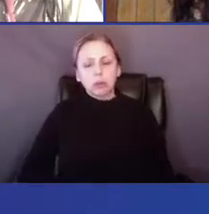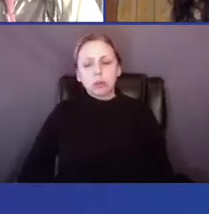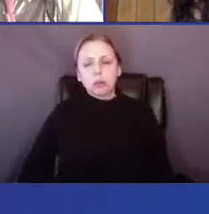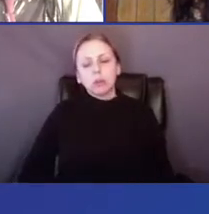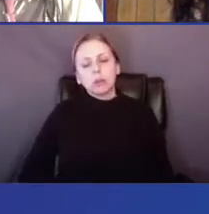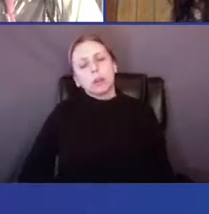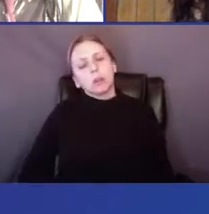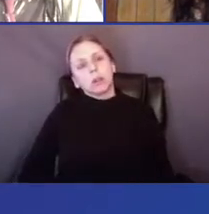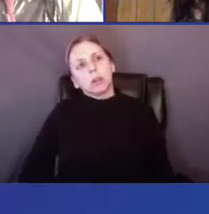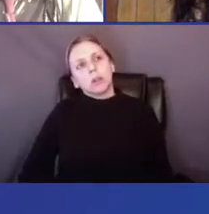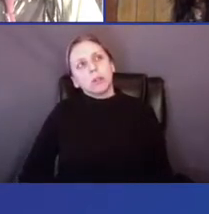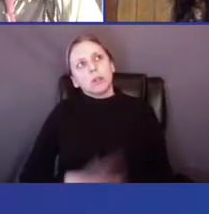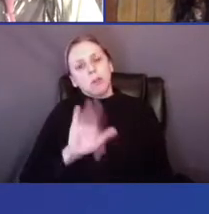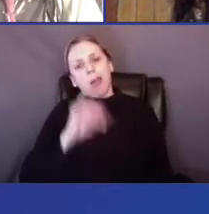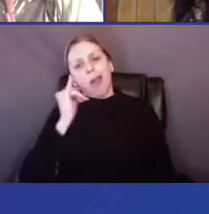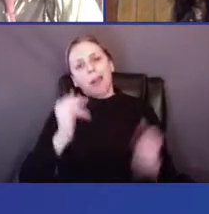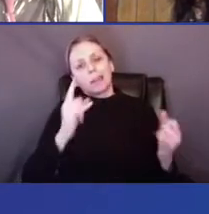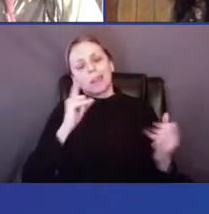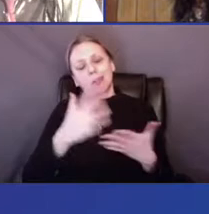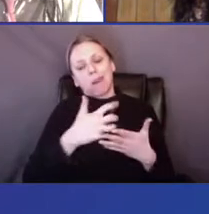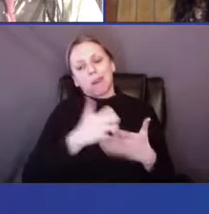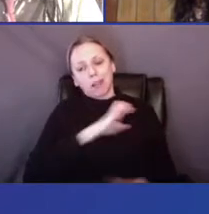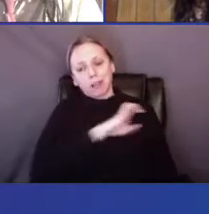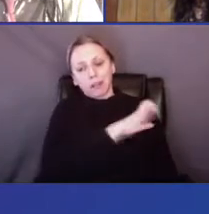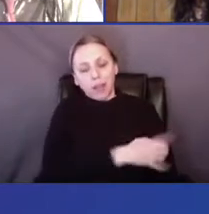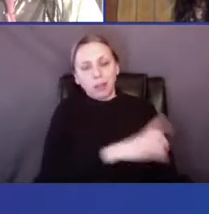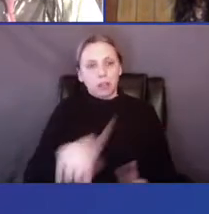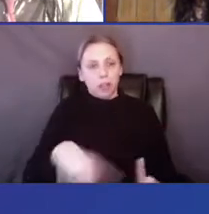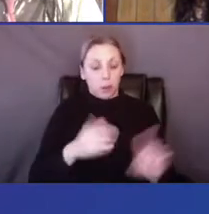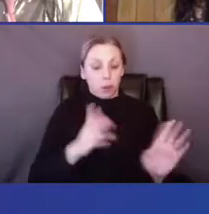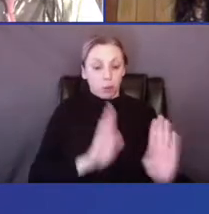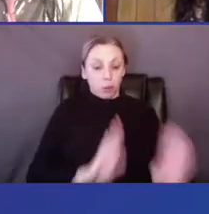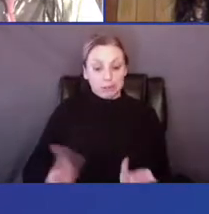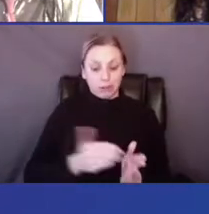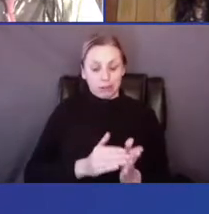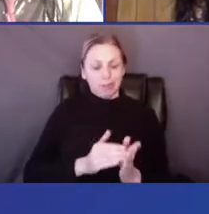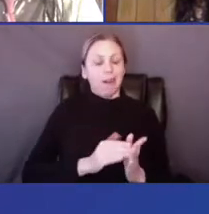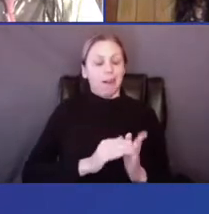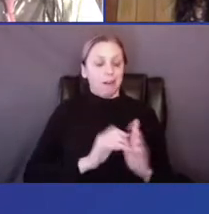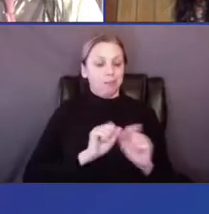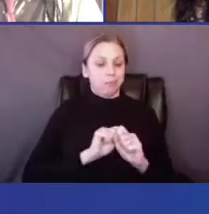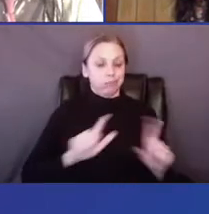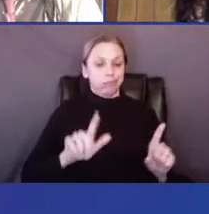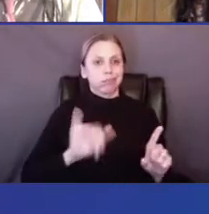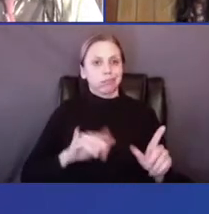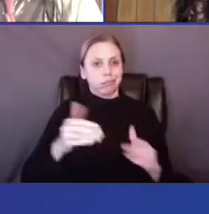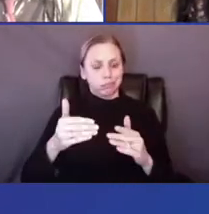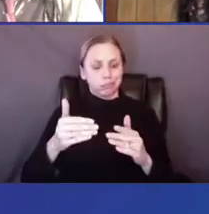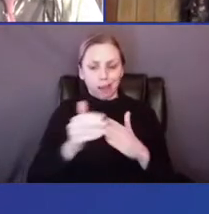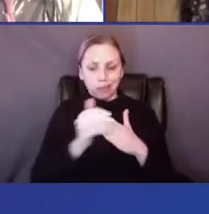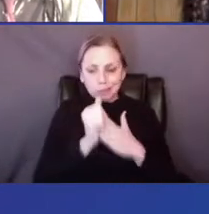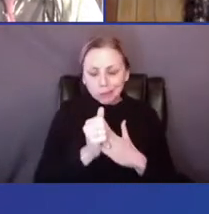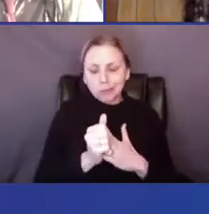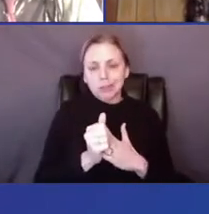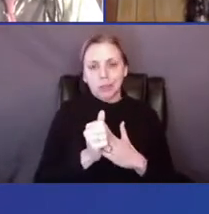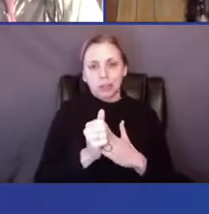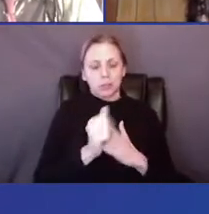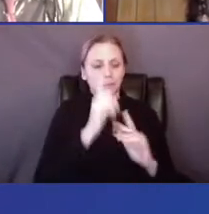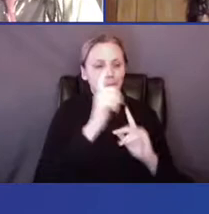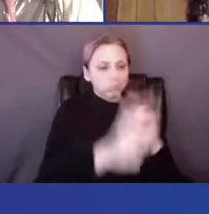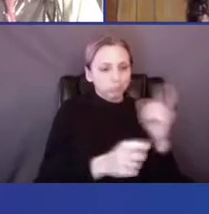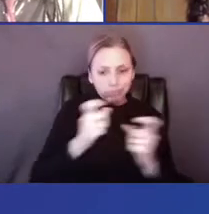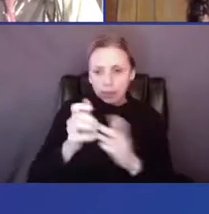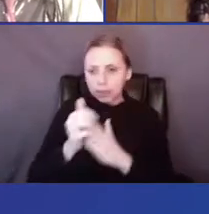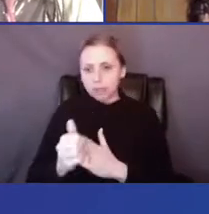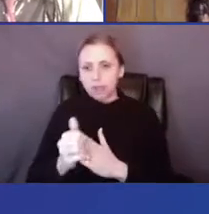energy around reorganization, distributed leadership, these kinds of strategies, seem to be giving folks